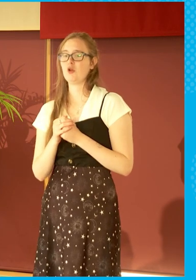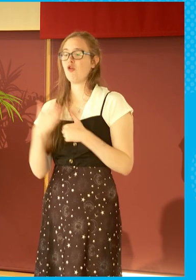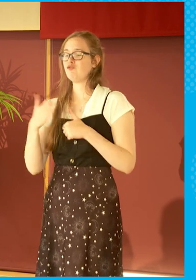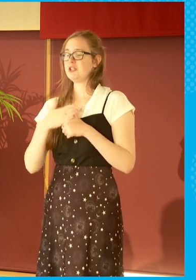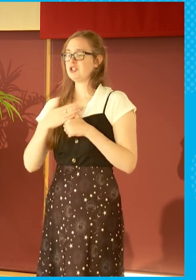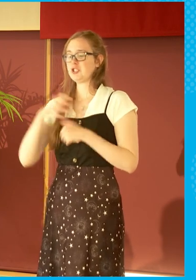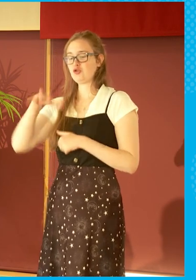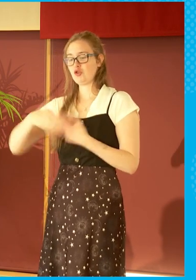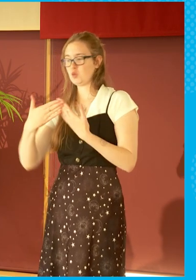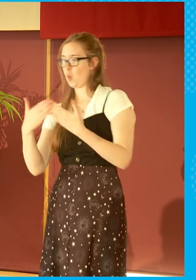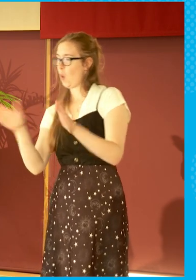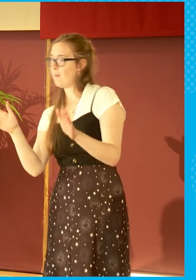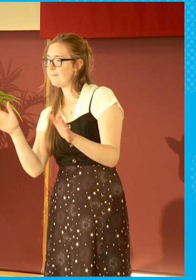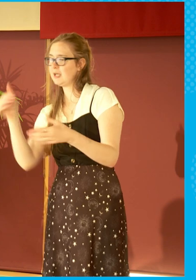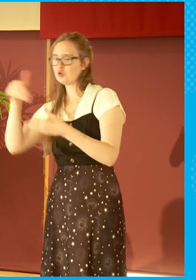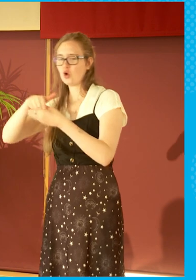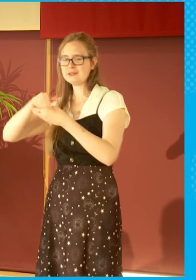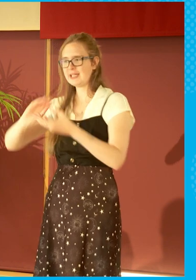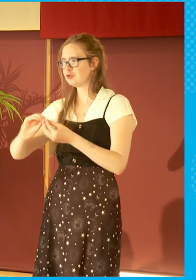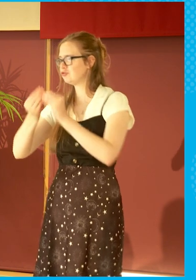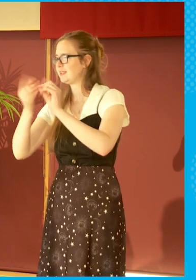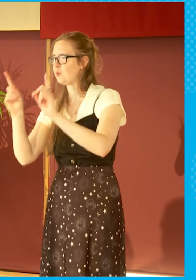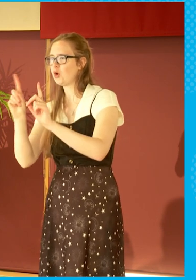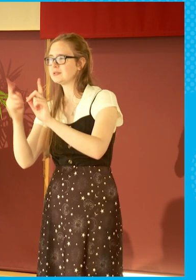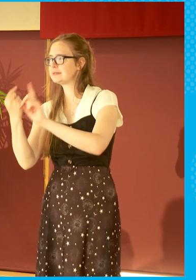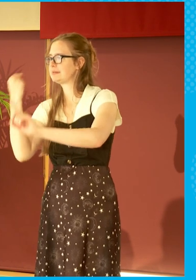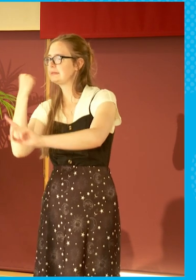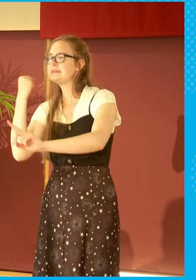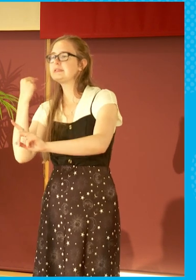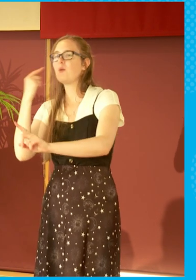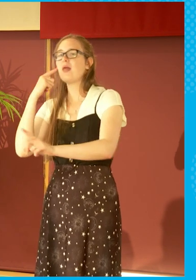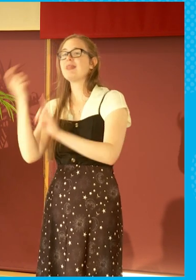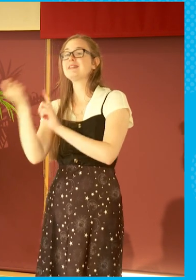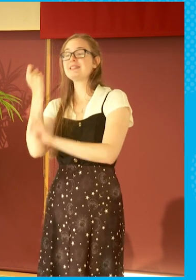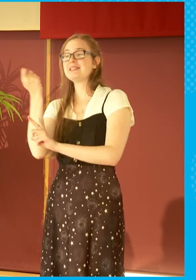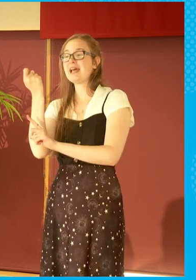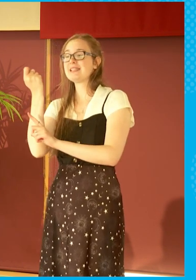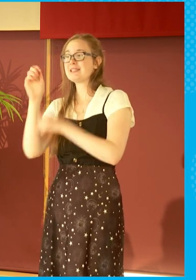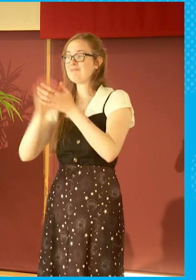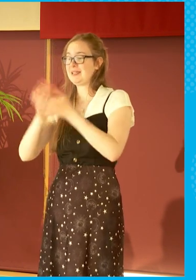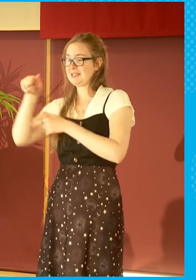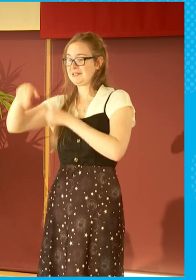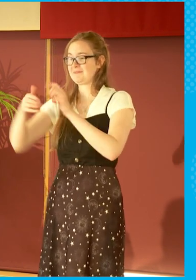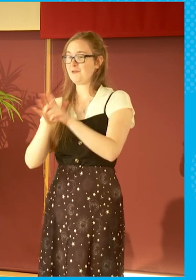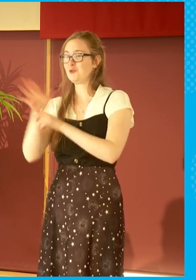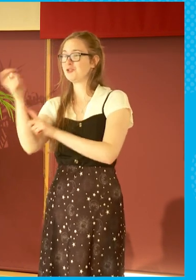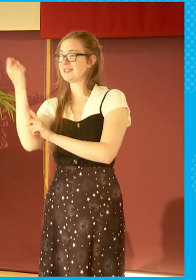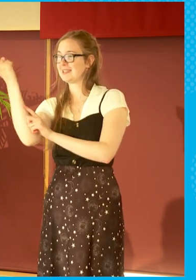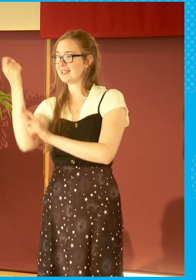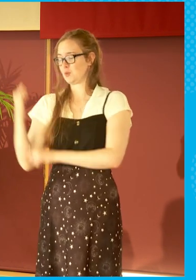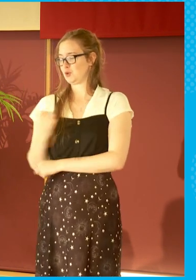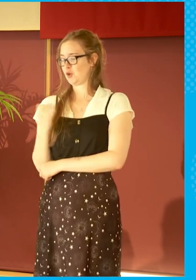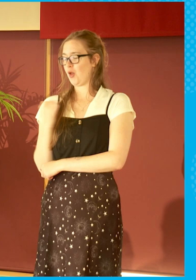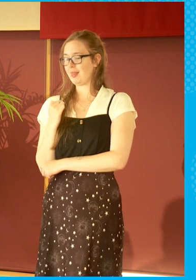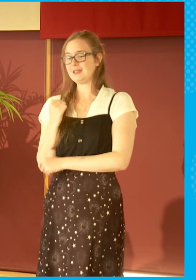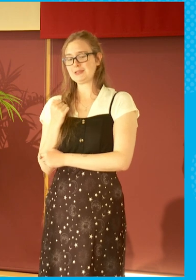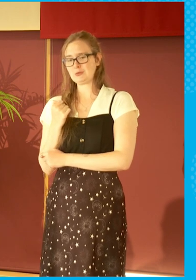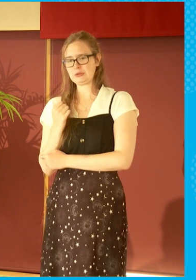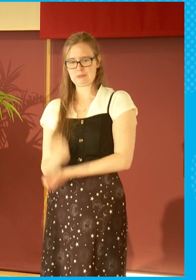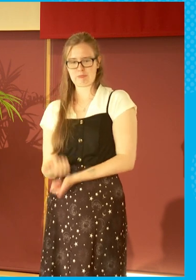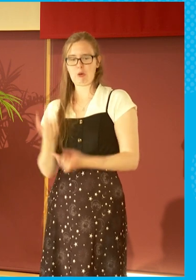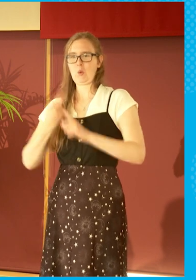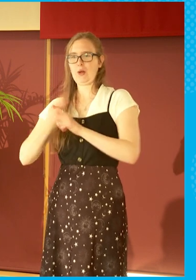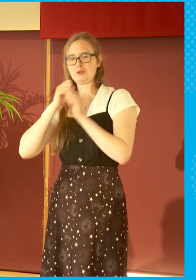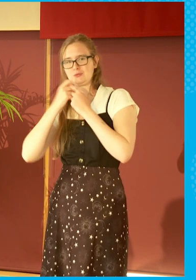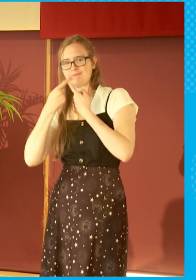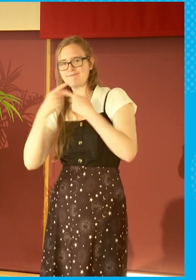opened, what content was being made there. And I think success breeds success. Scotland was able to show very quickly it was a great place to make television.